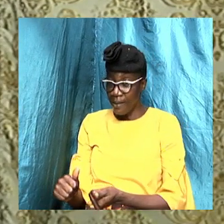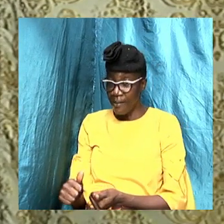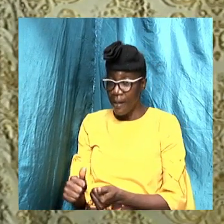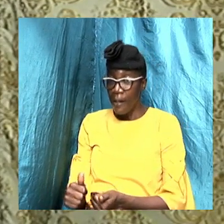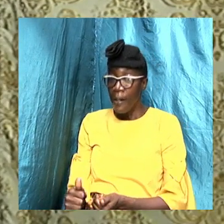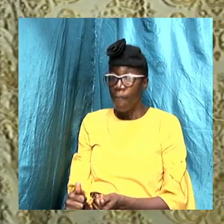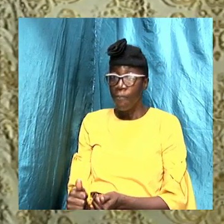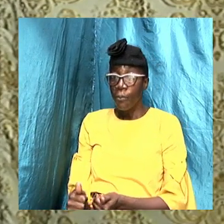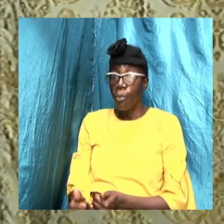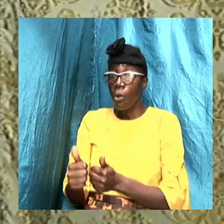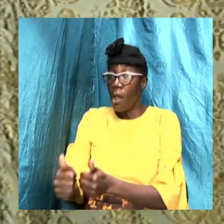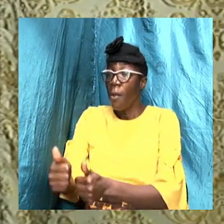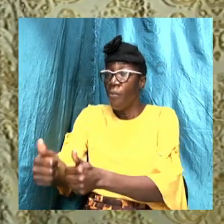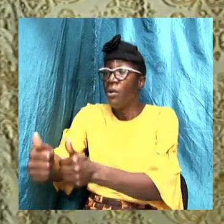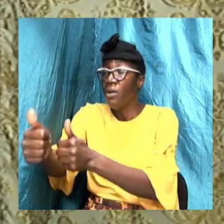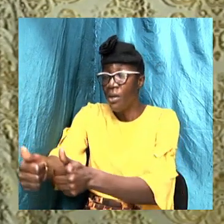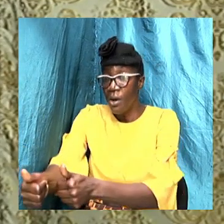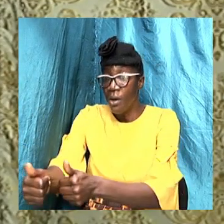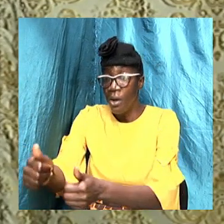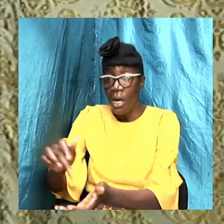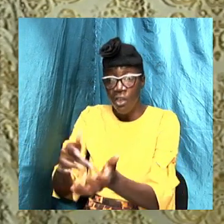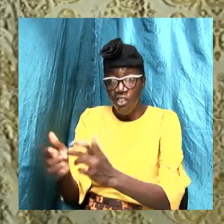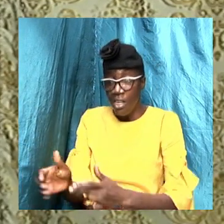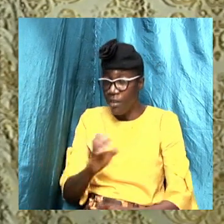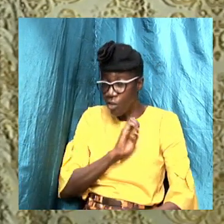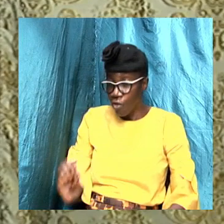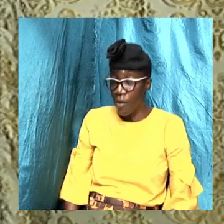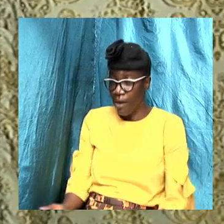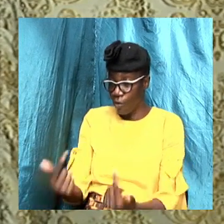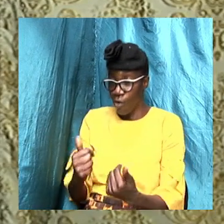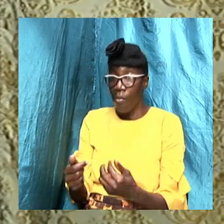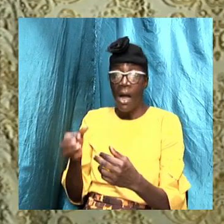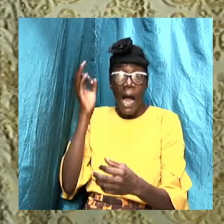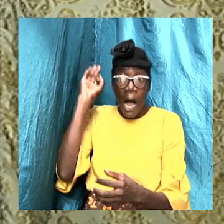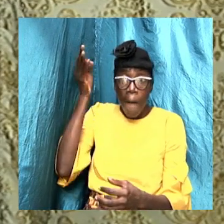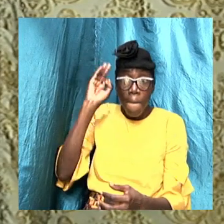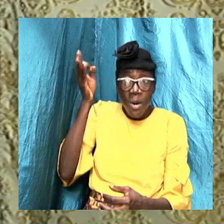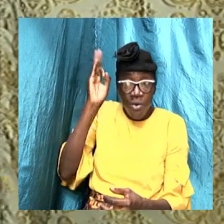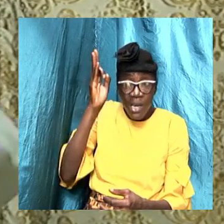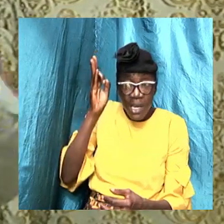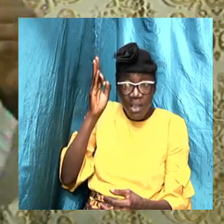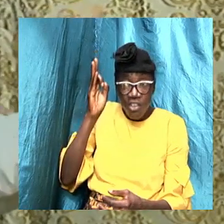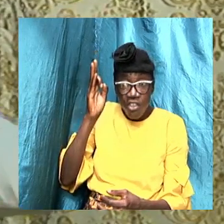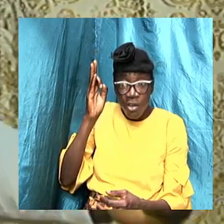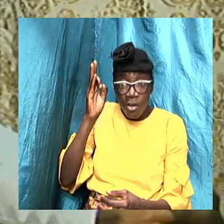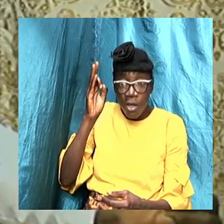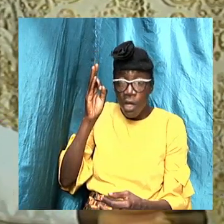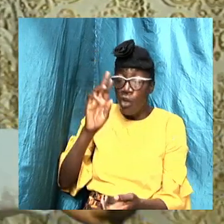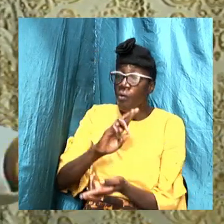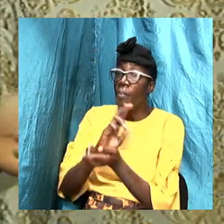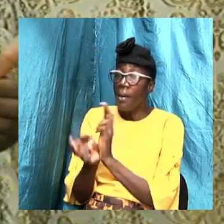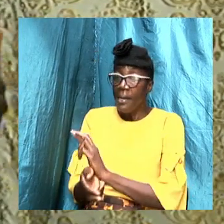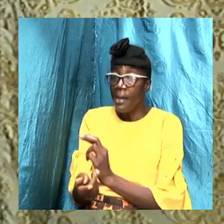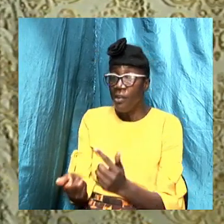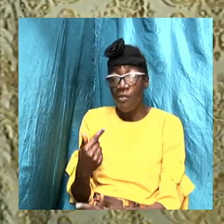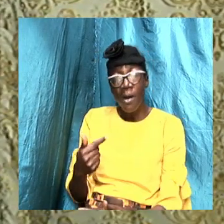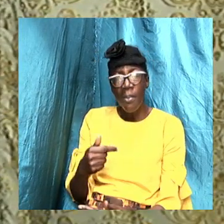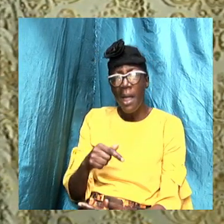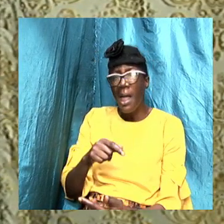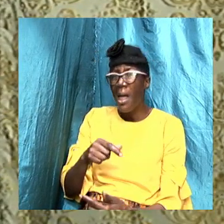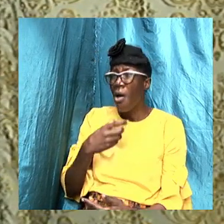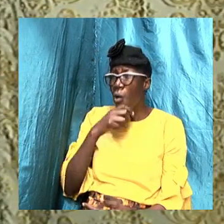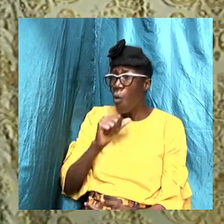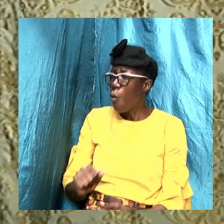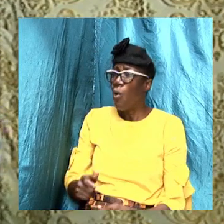preached baptism unto repentance. So the forerunner of Jesus Christ. So from the Old Testament, God has been calling